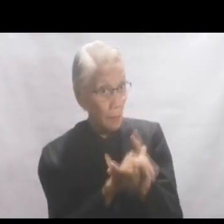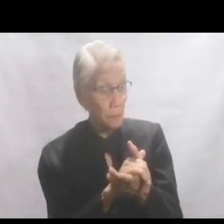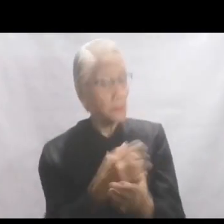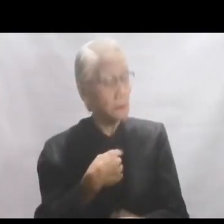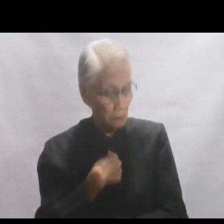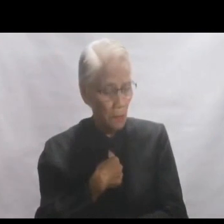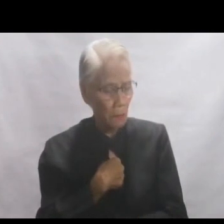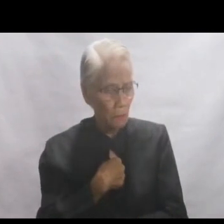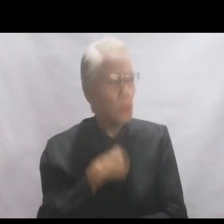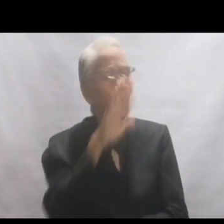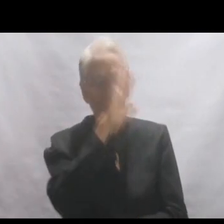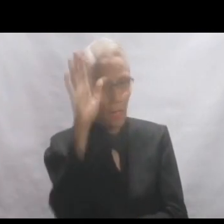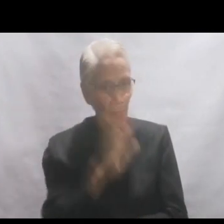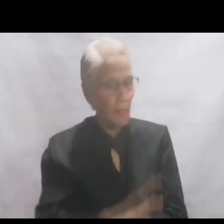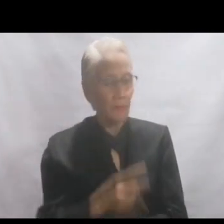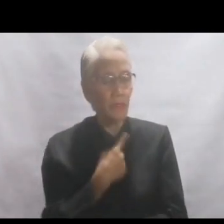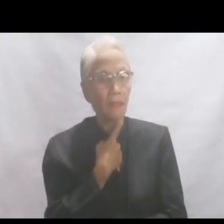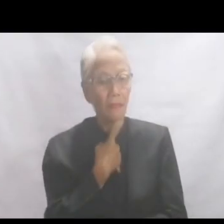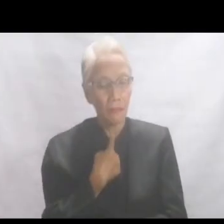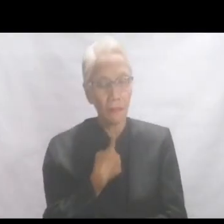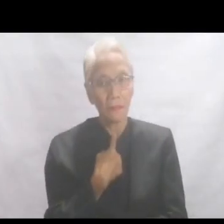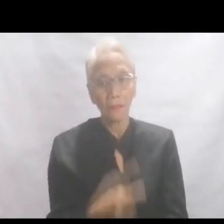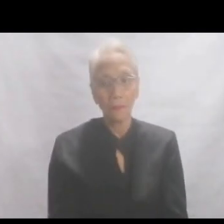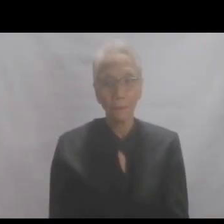in me will never thirst.